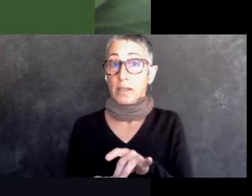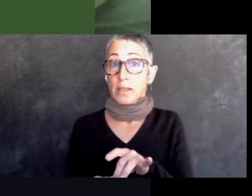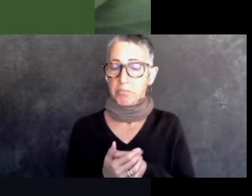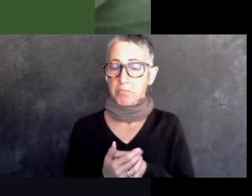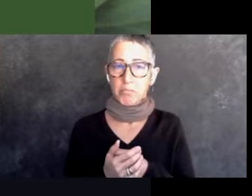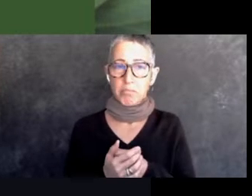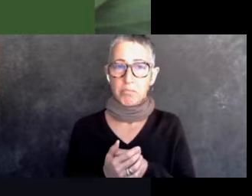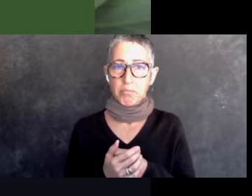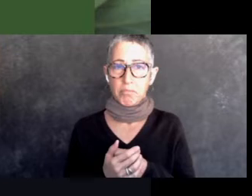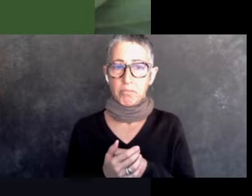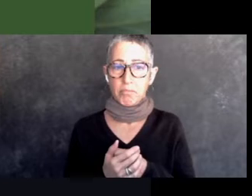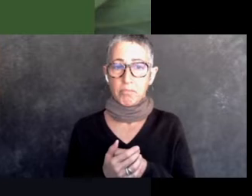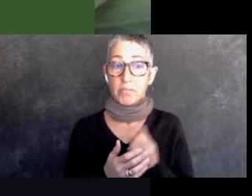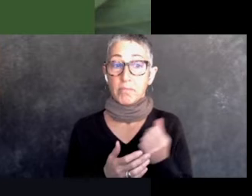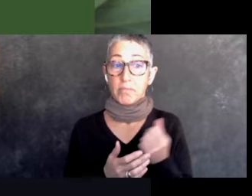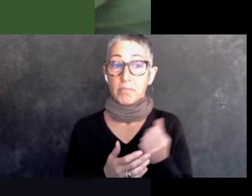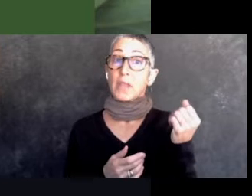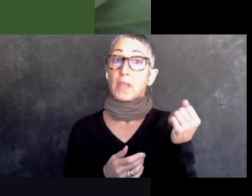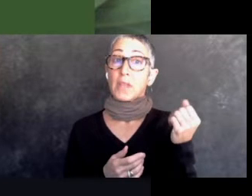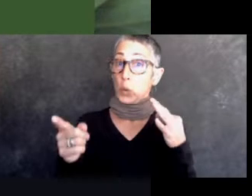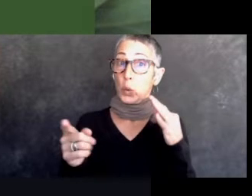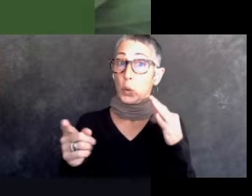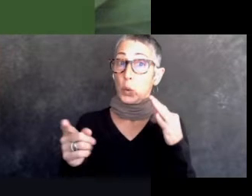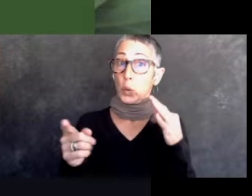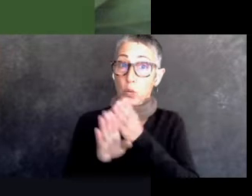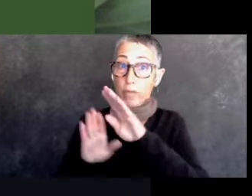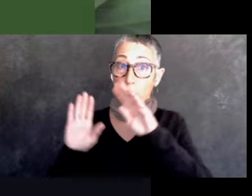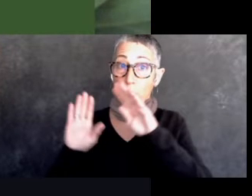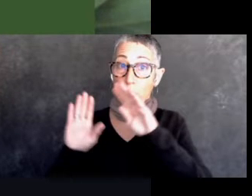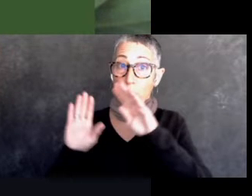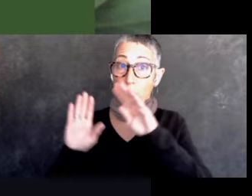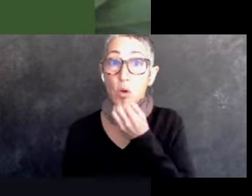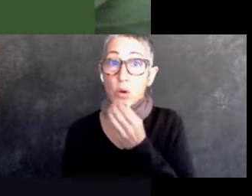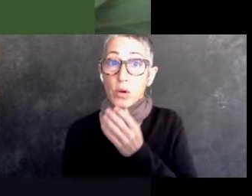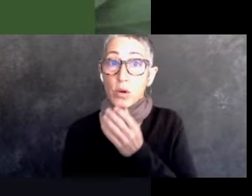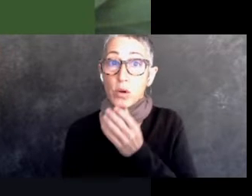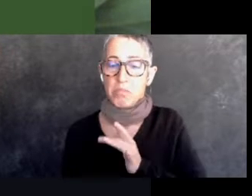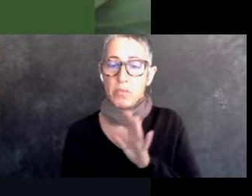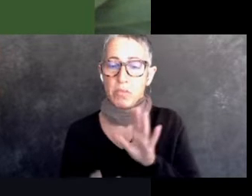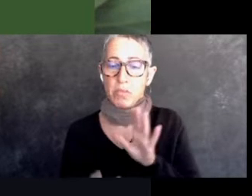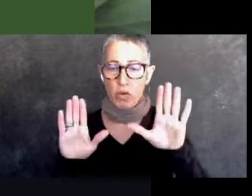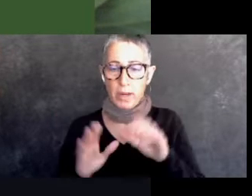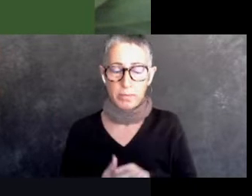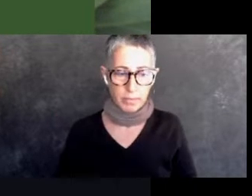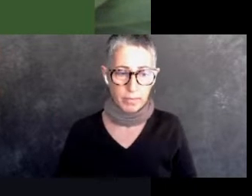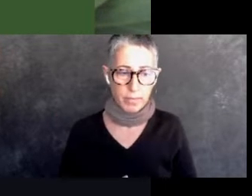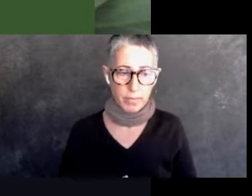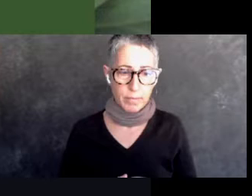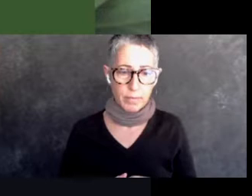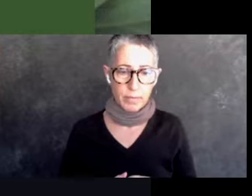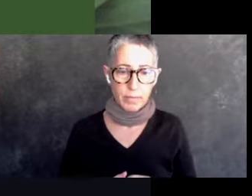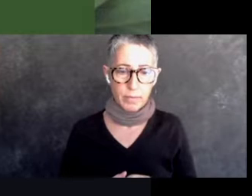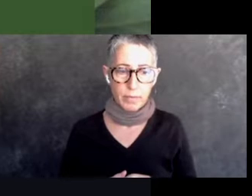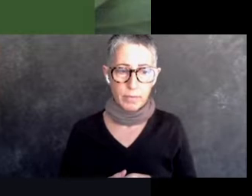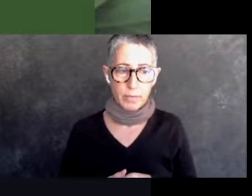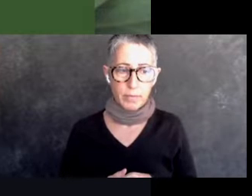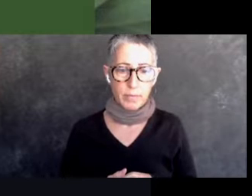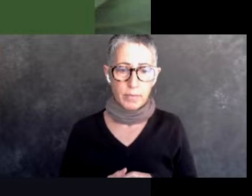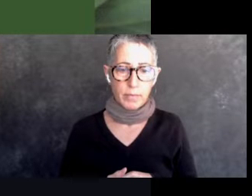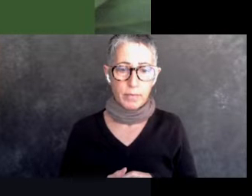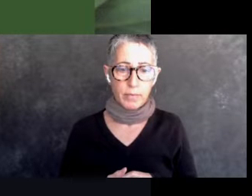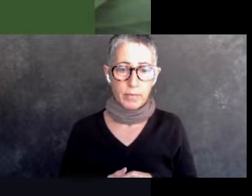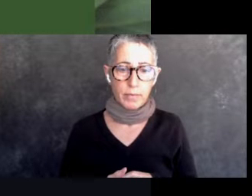If that's what you do, then, then that's what you do. And I always want to, um, push